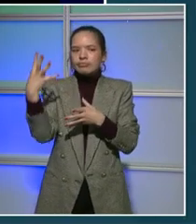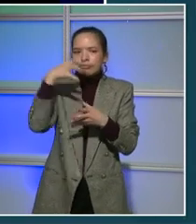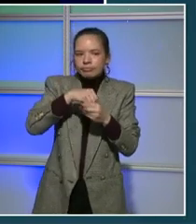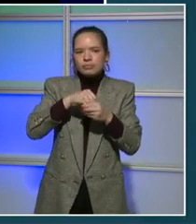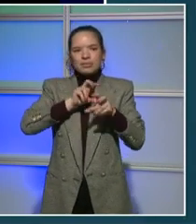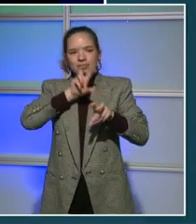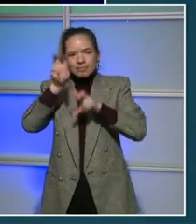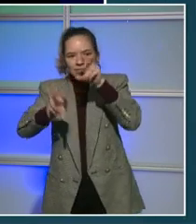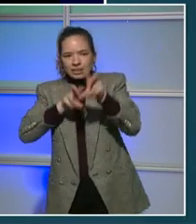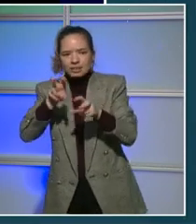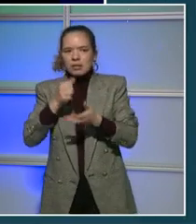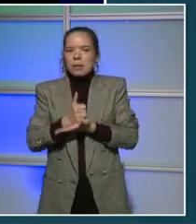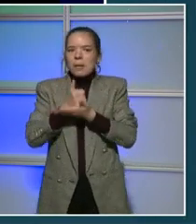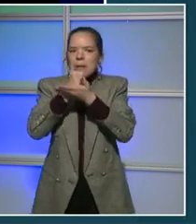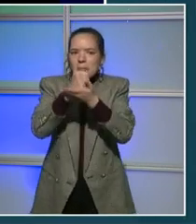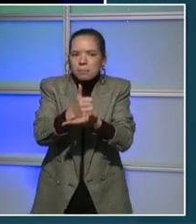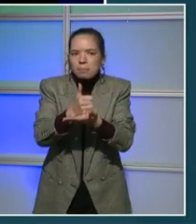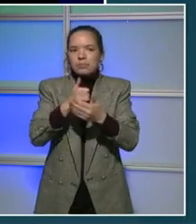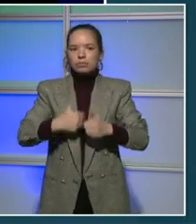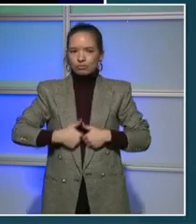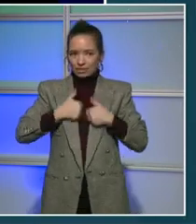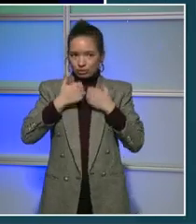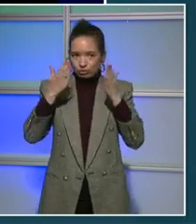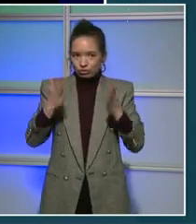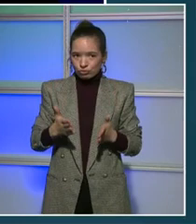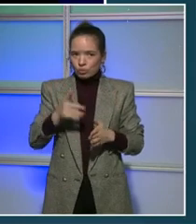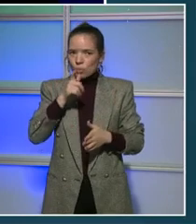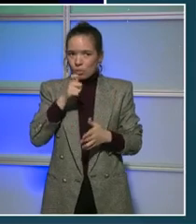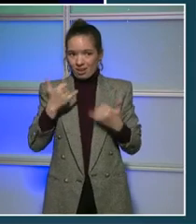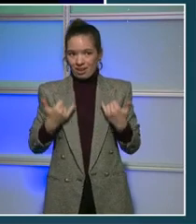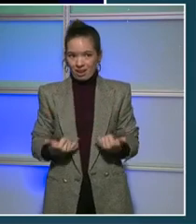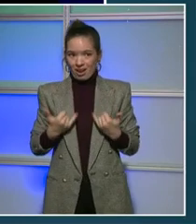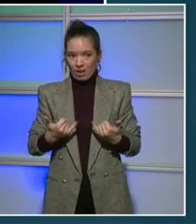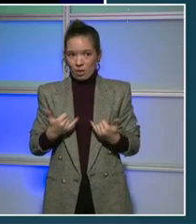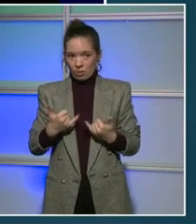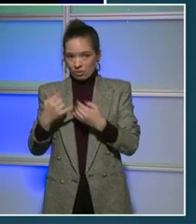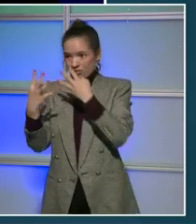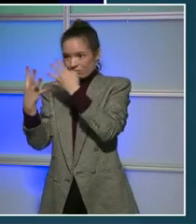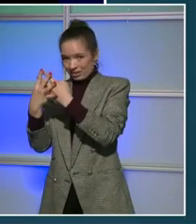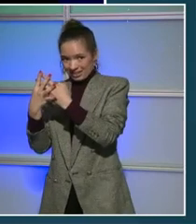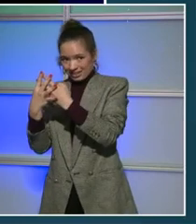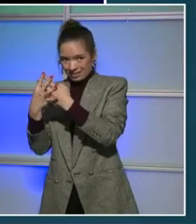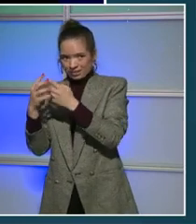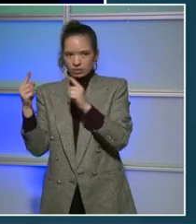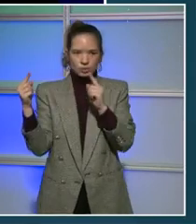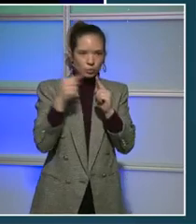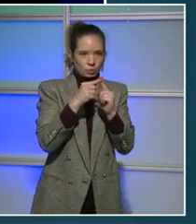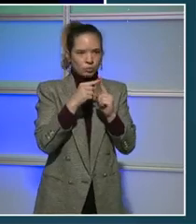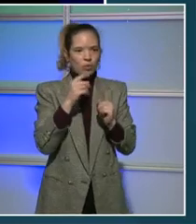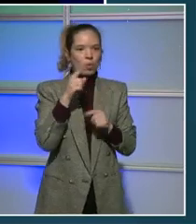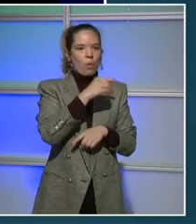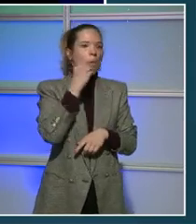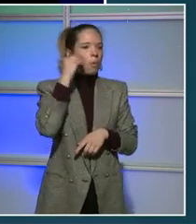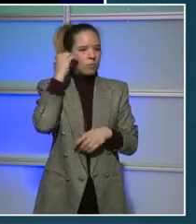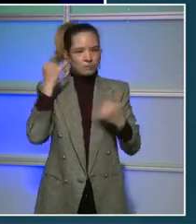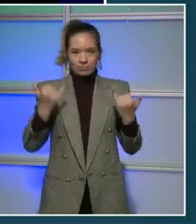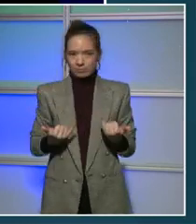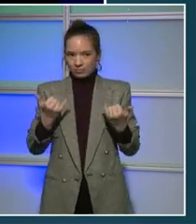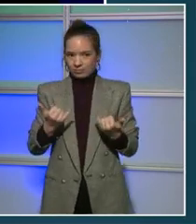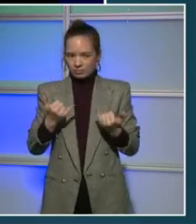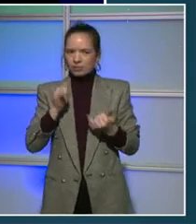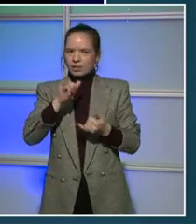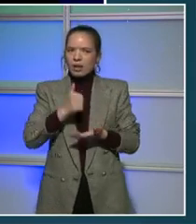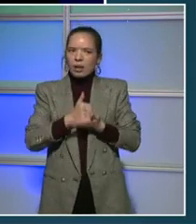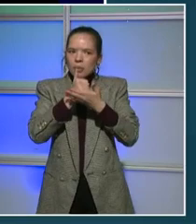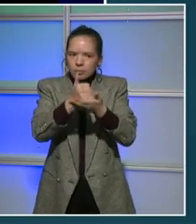our residents who are coming home from incarceration better come home. And we